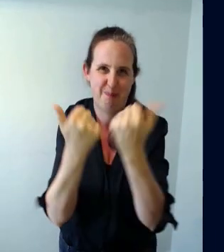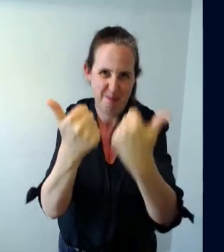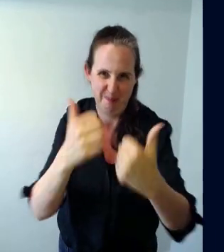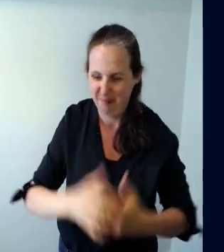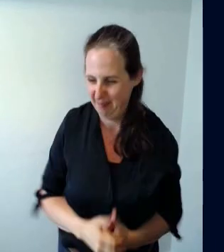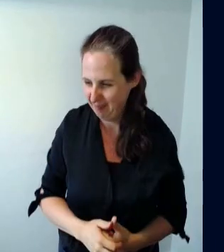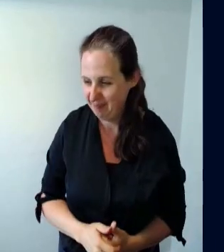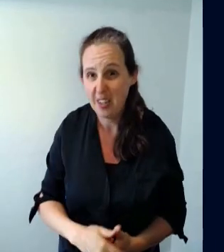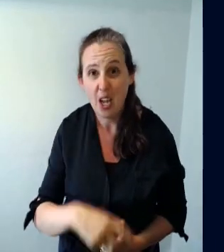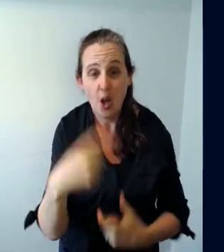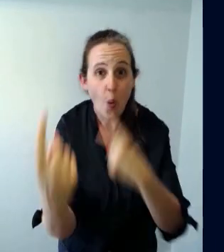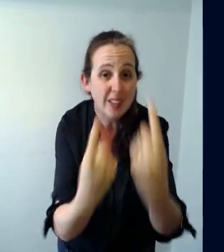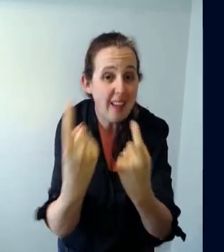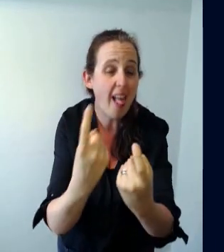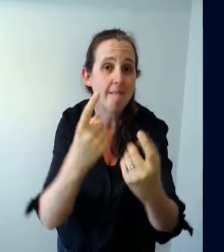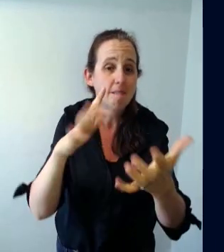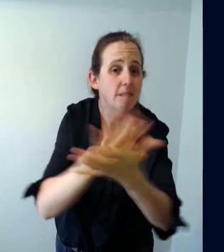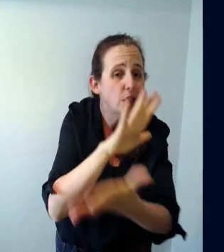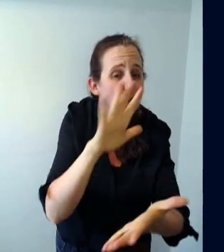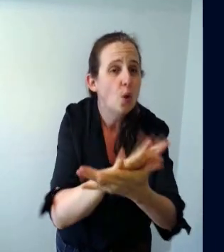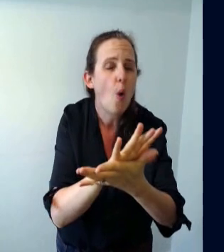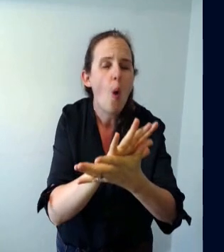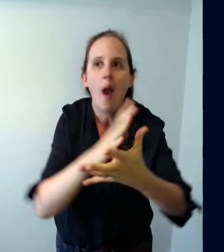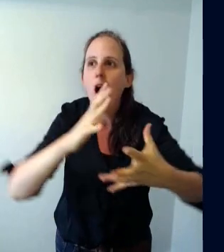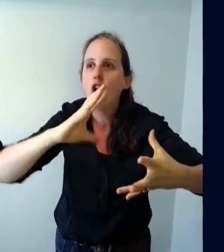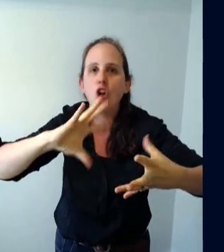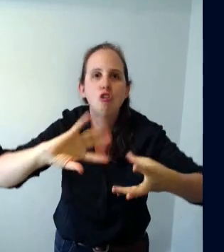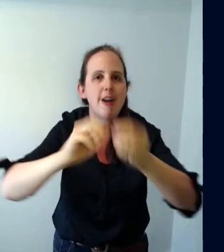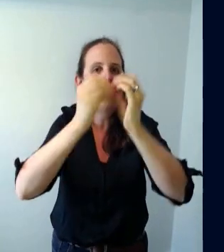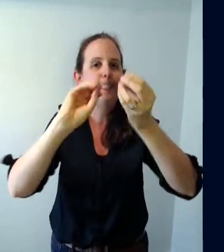have fun be creative